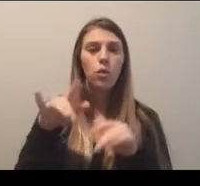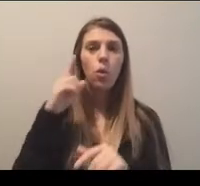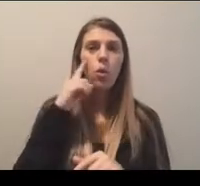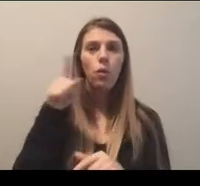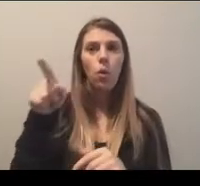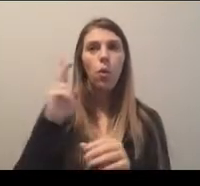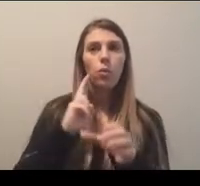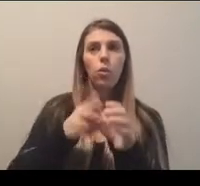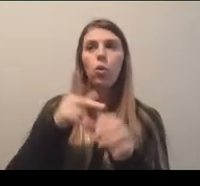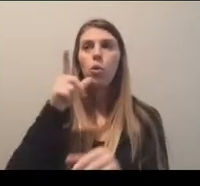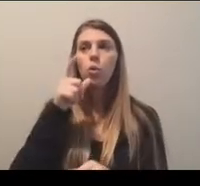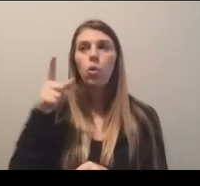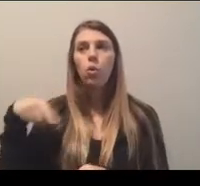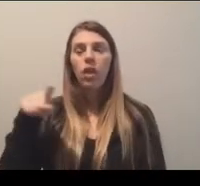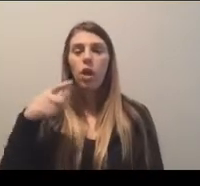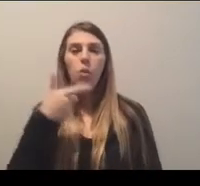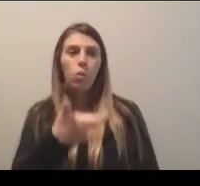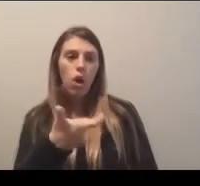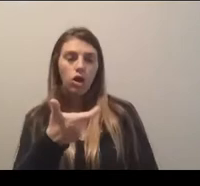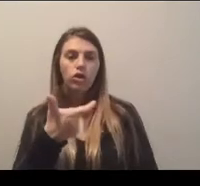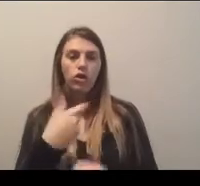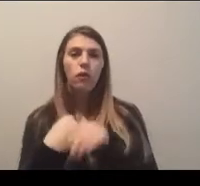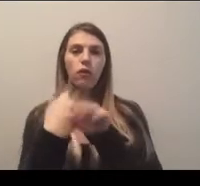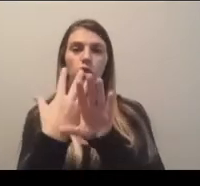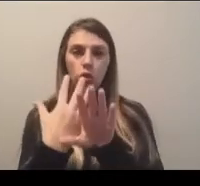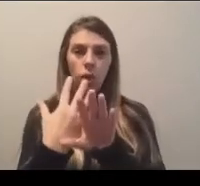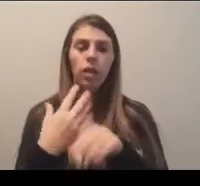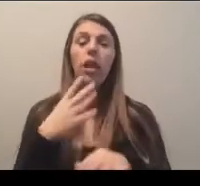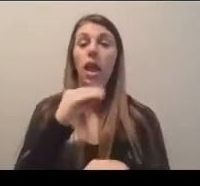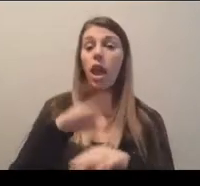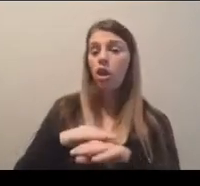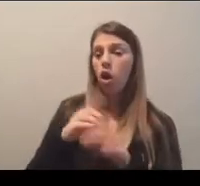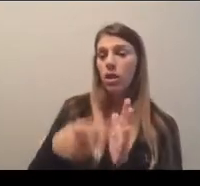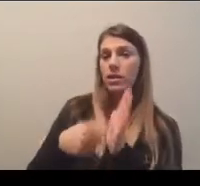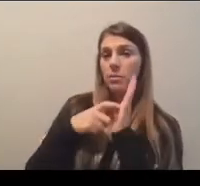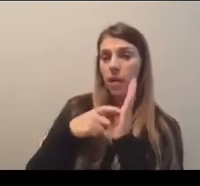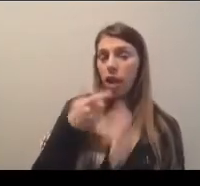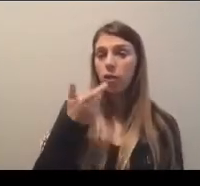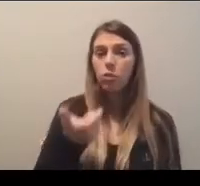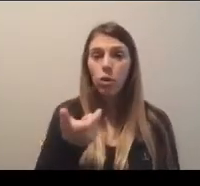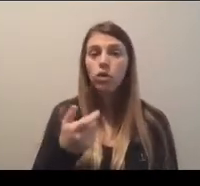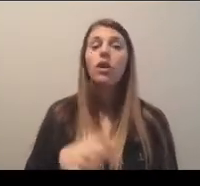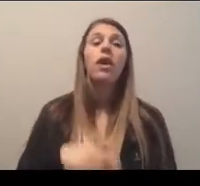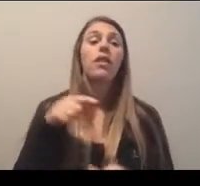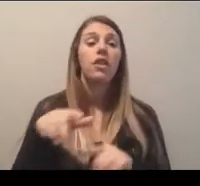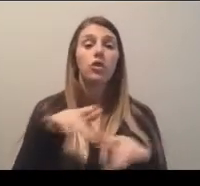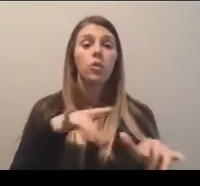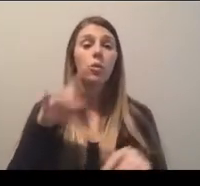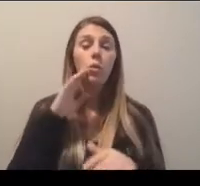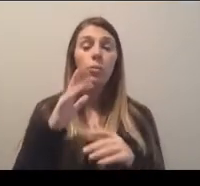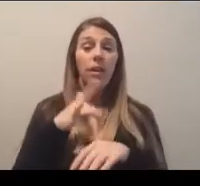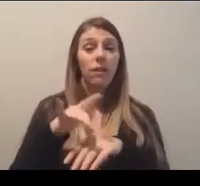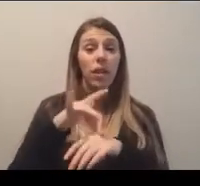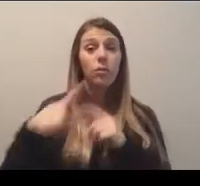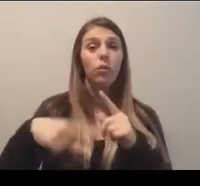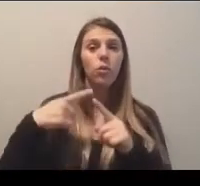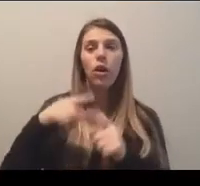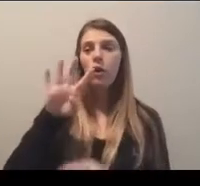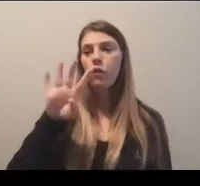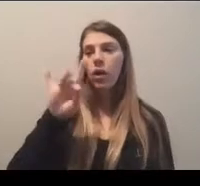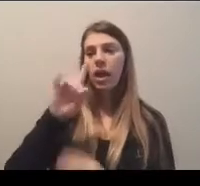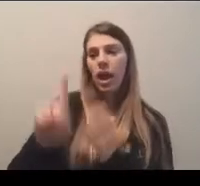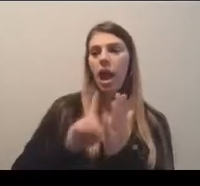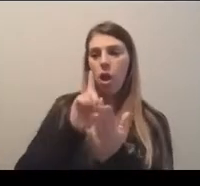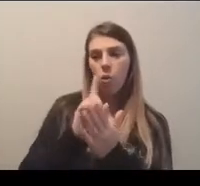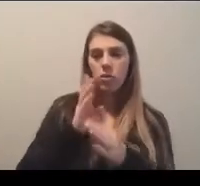participants and recorded for on-demand viewing. The recording will be available 48 hours after the conclusion of